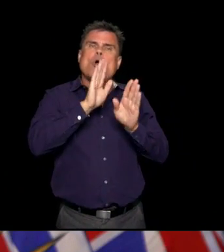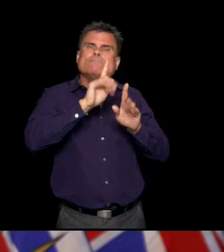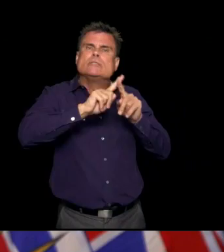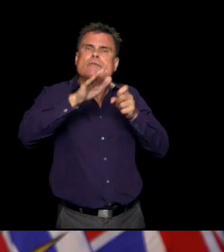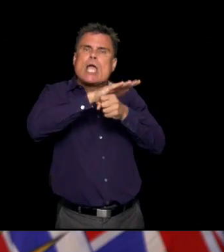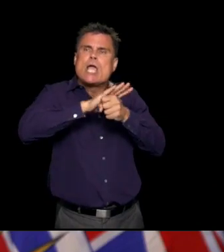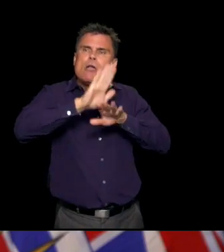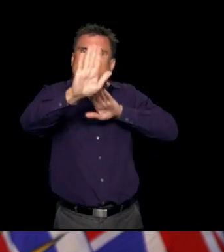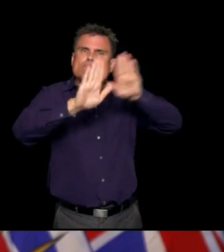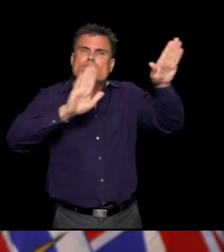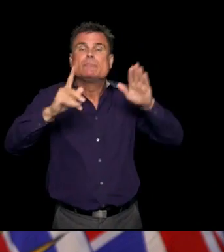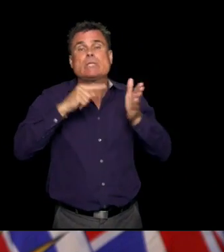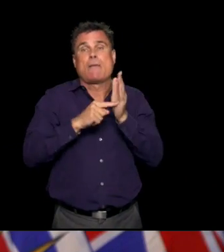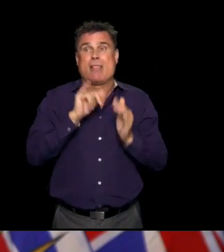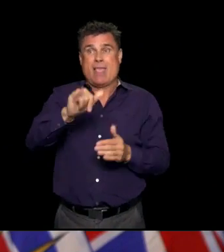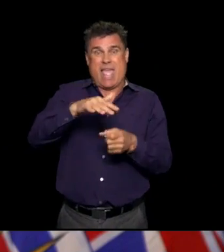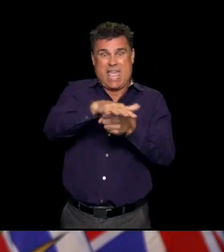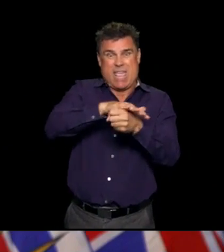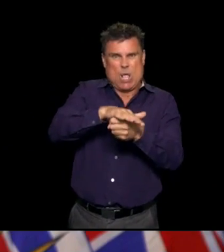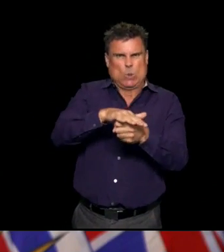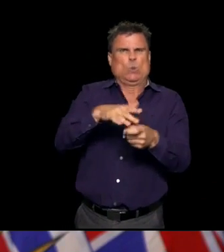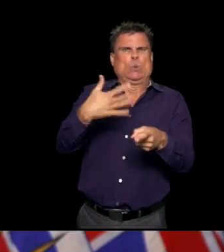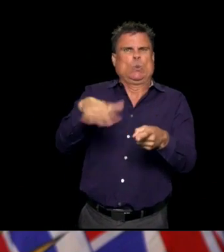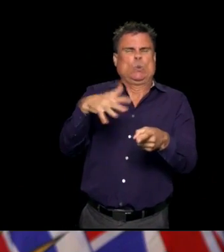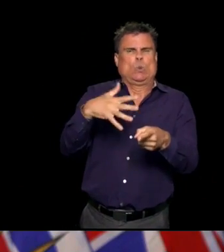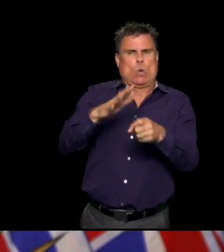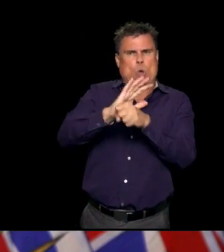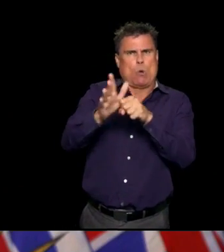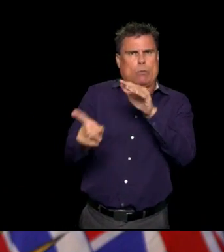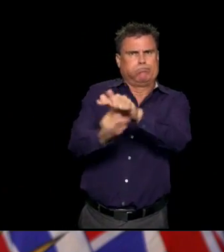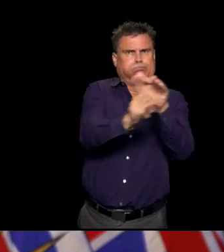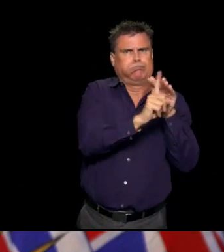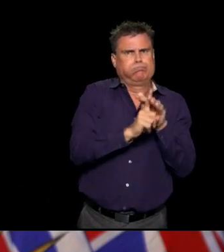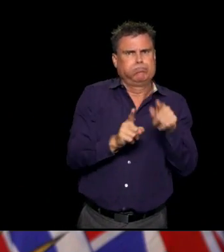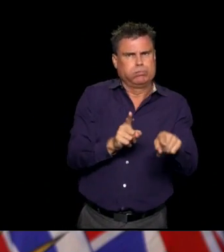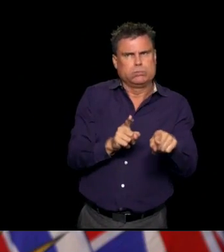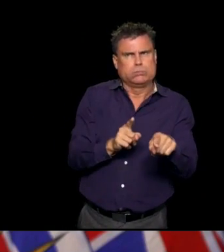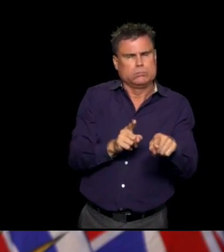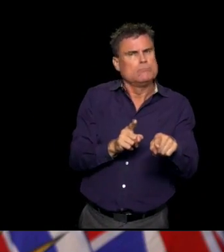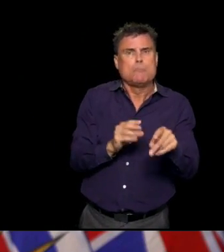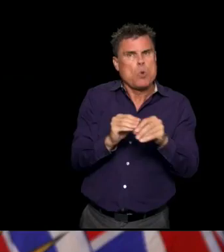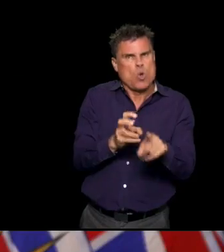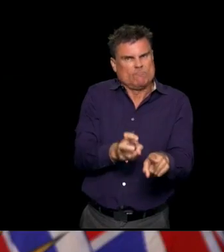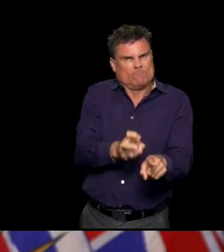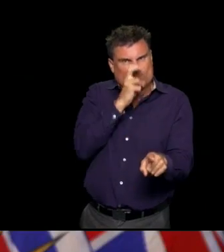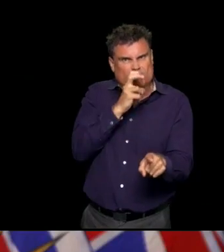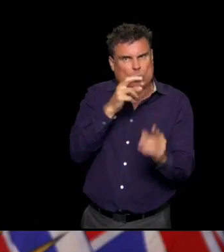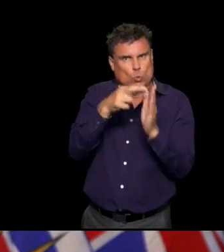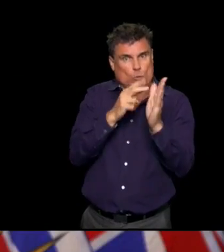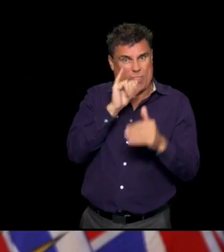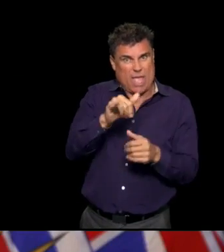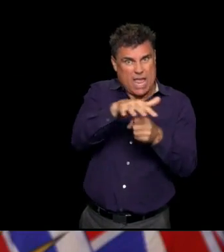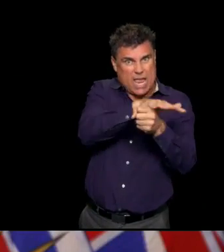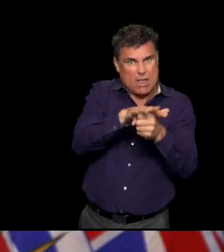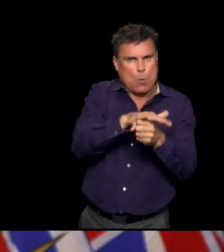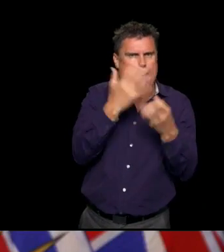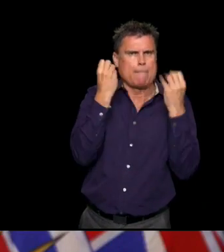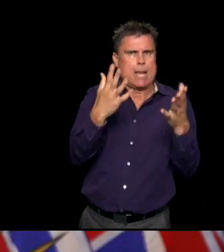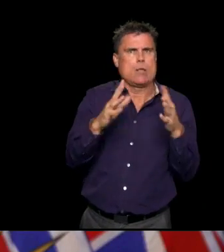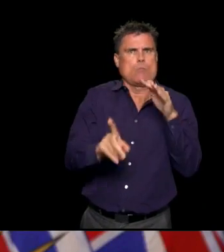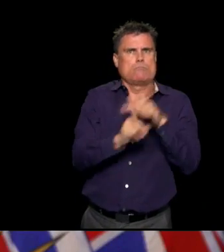areas with higher community transmission? Yeah. So what we look at and I think the map is a good example of that.